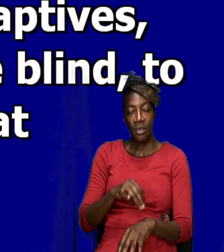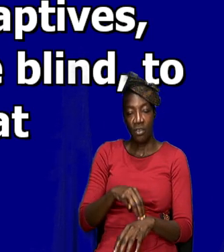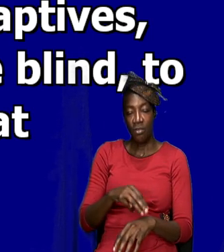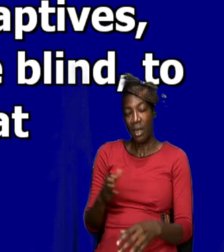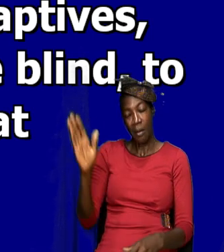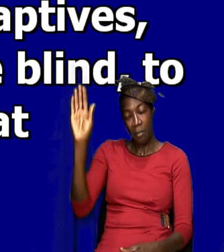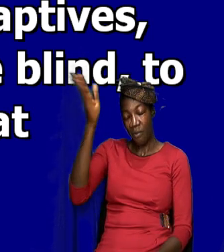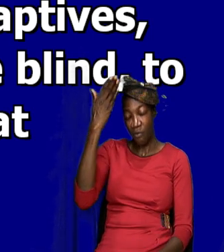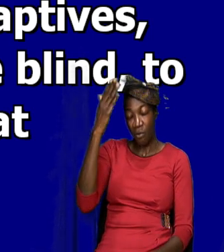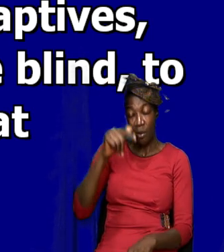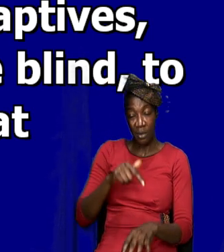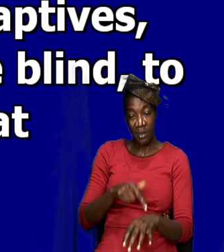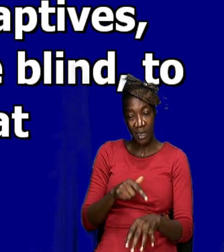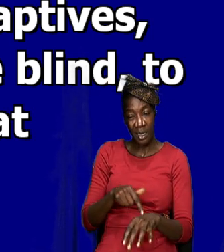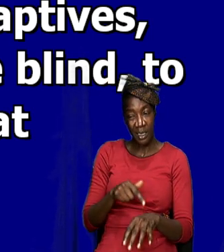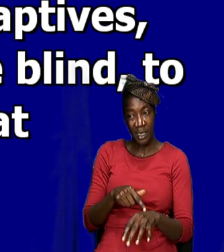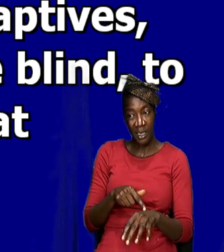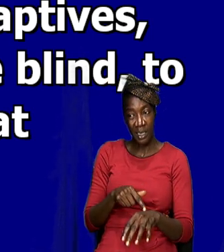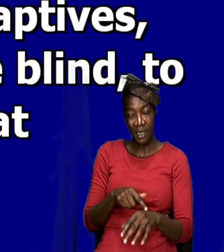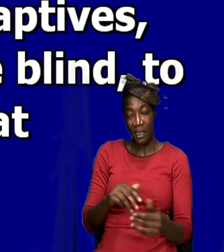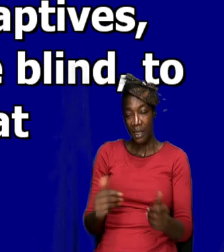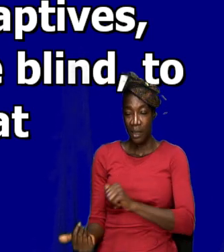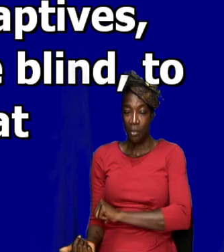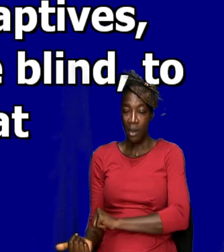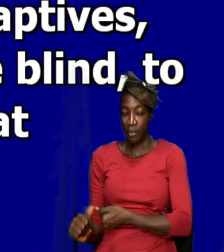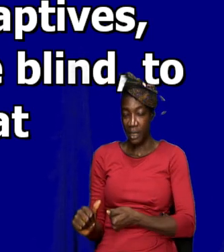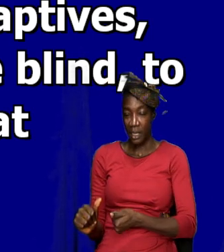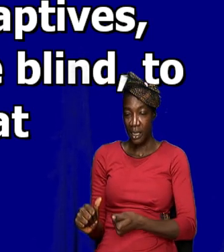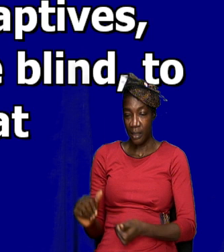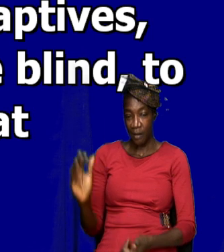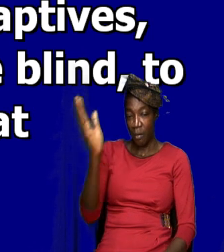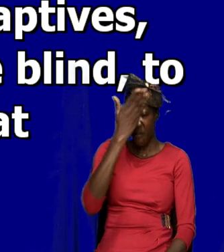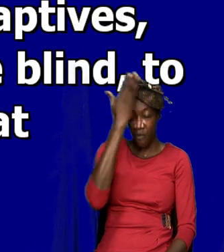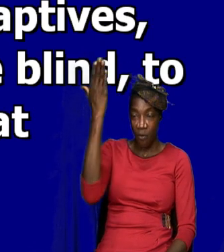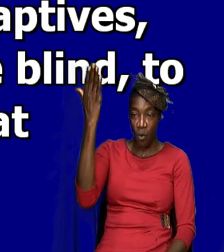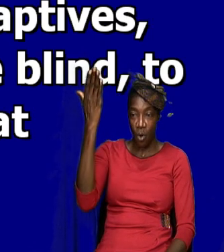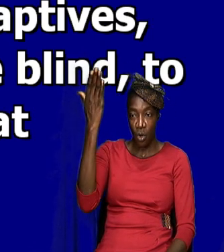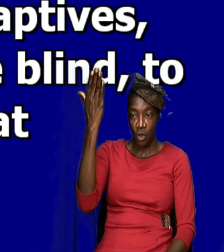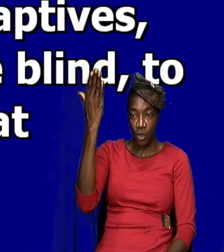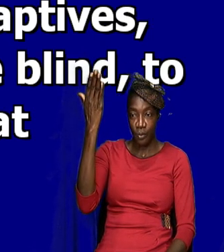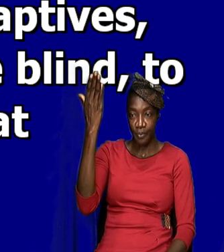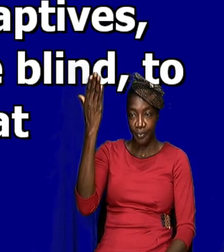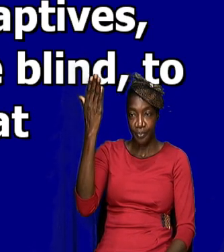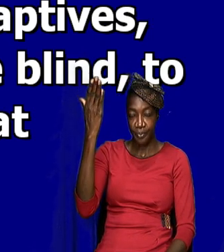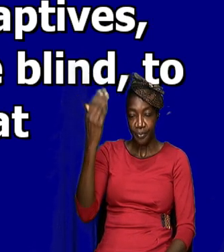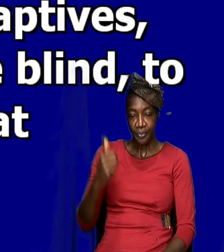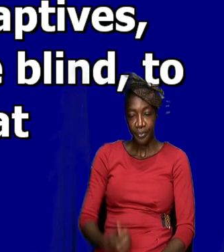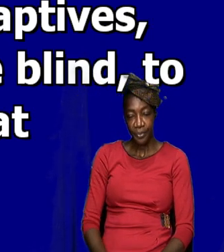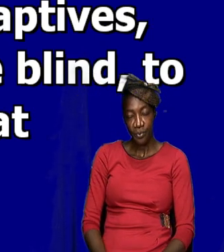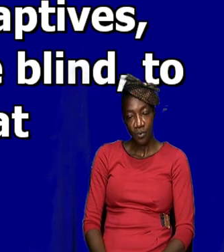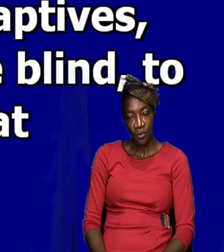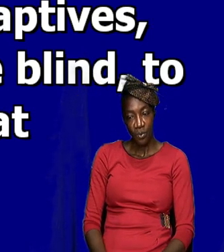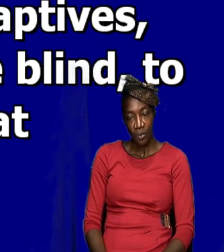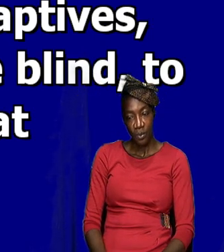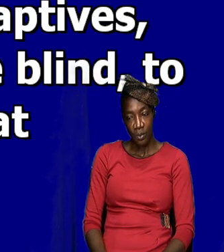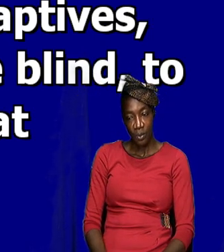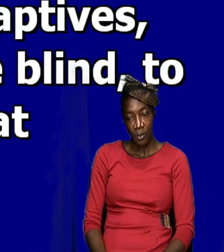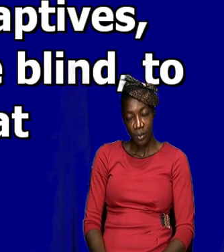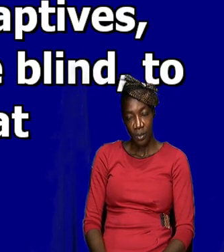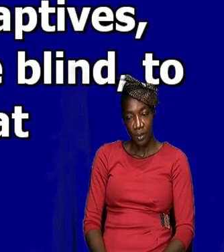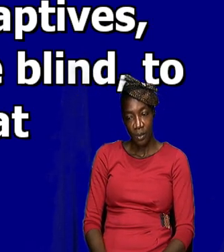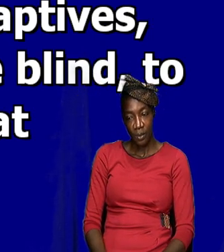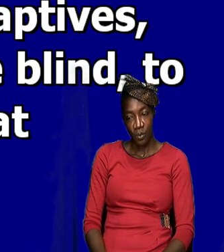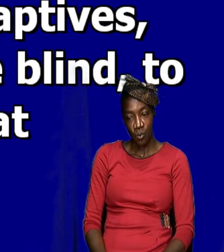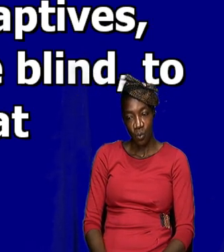started, you know, also that you would have been baptized before and that, you know, he would have